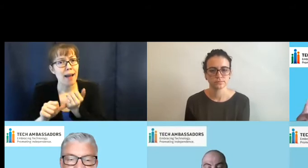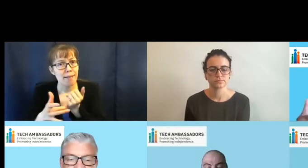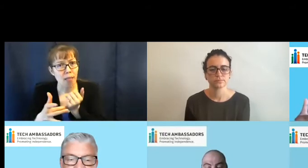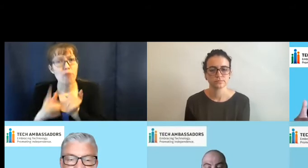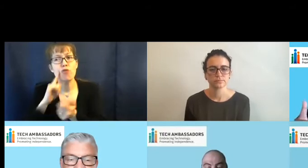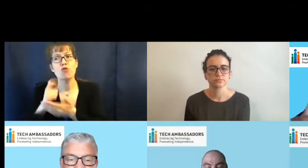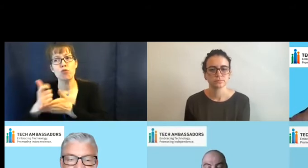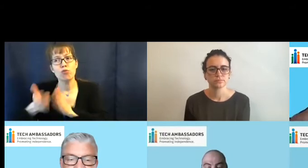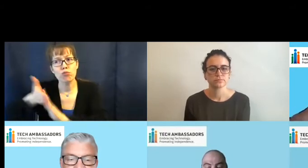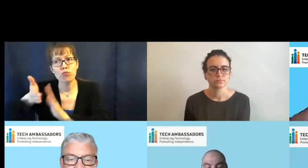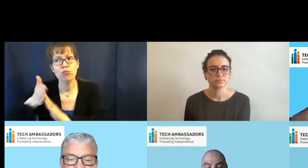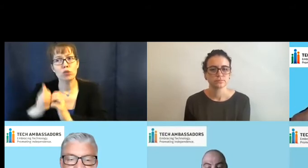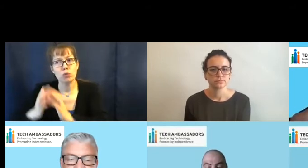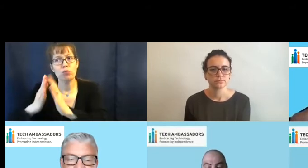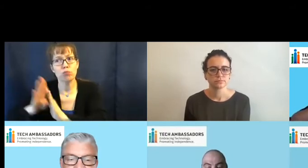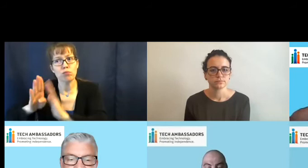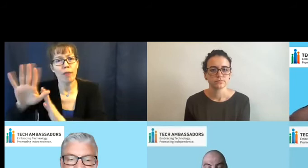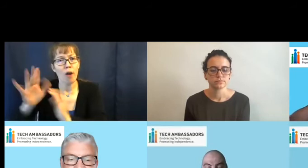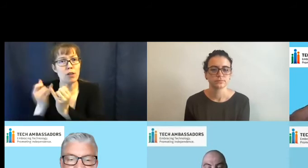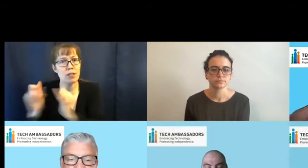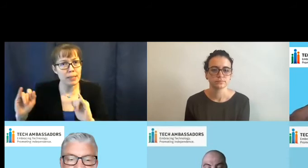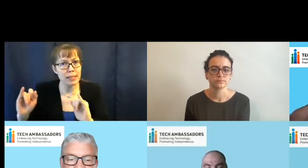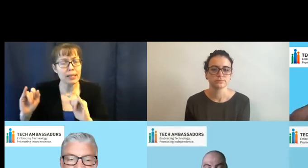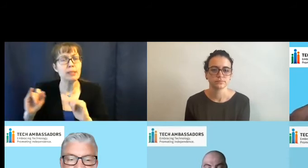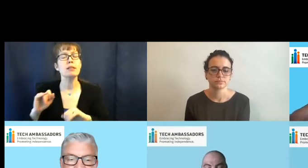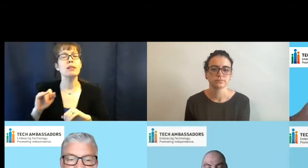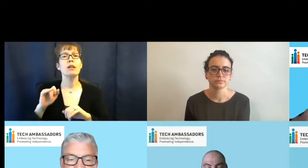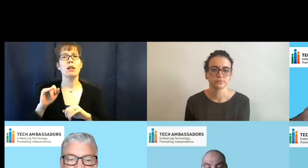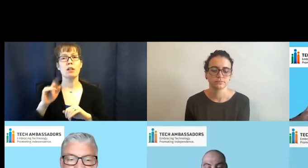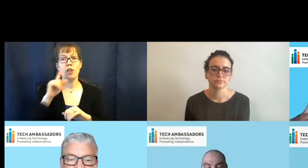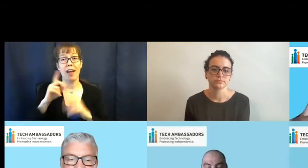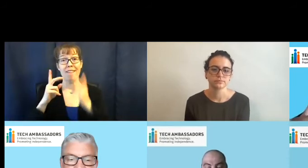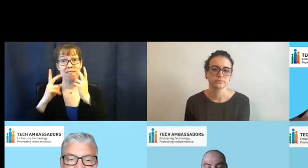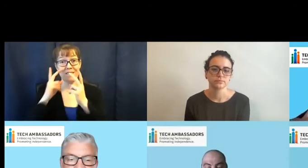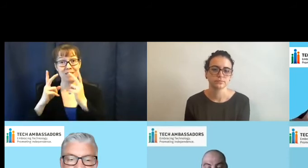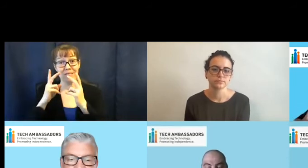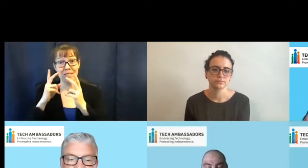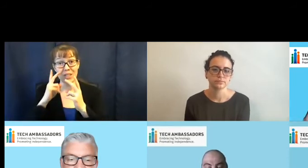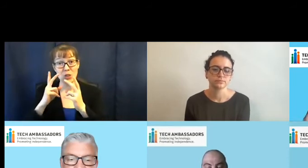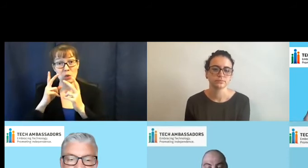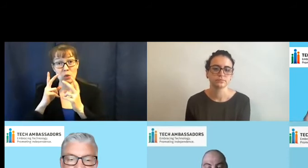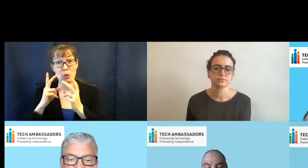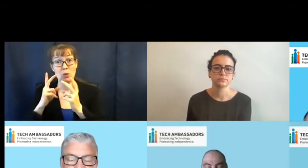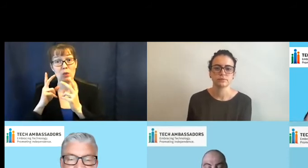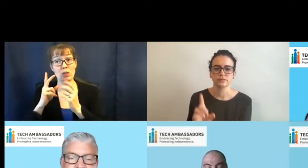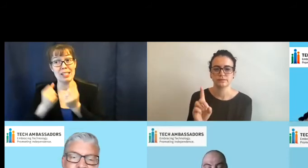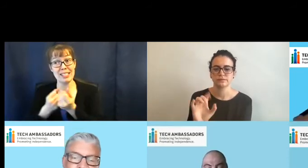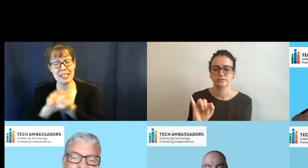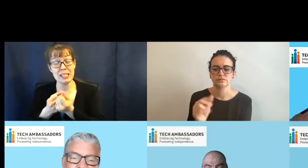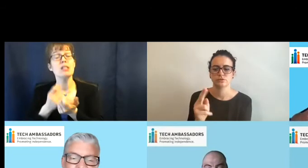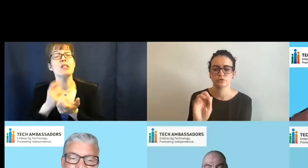And I think that digital assistants are going to be a